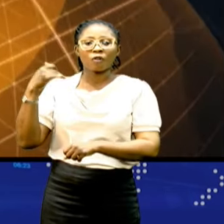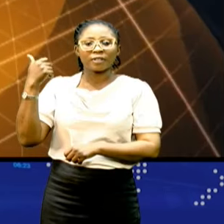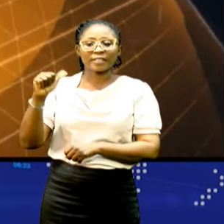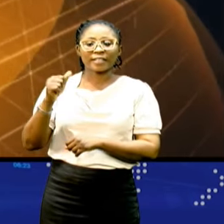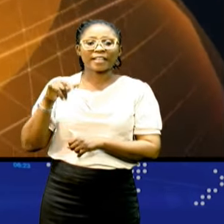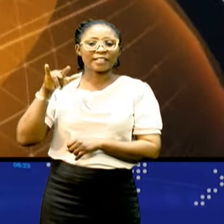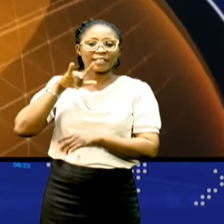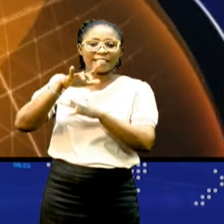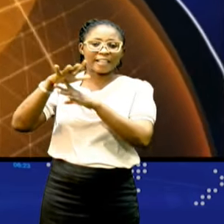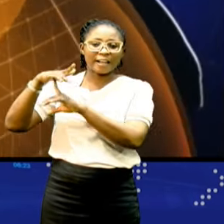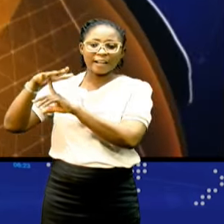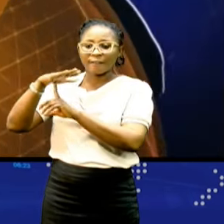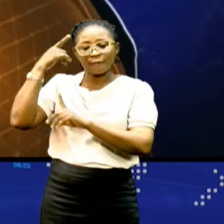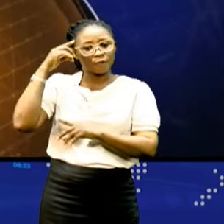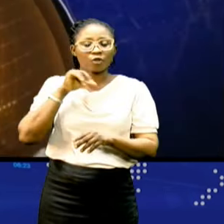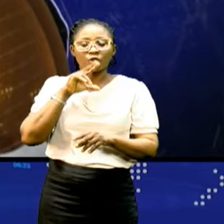for non-agrication.